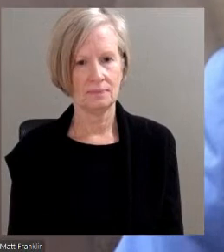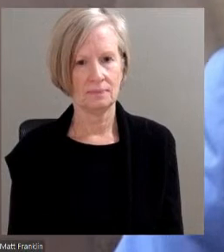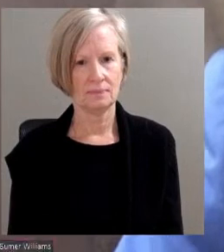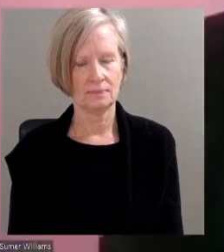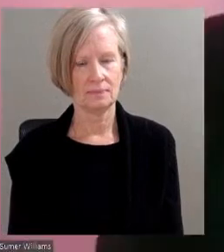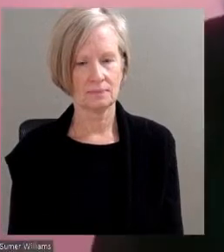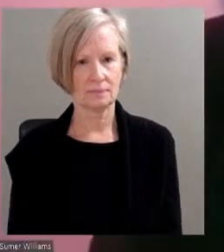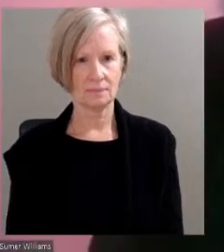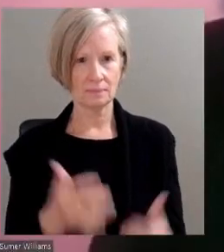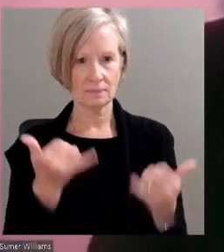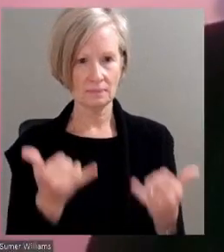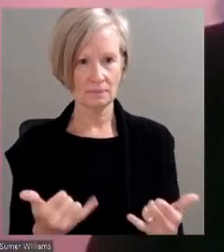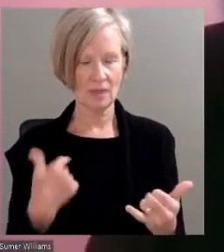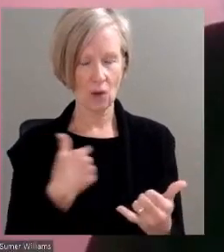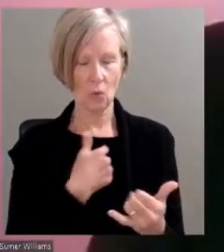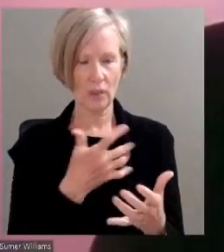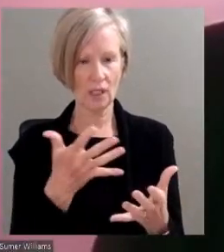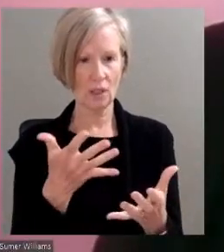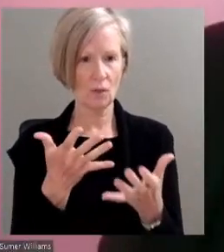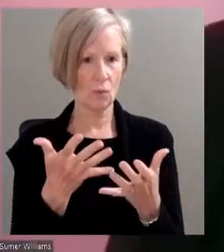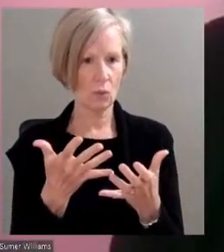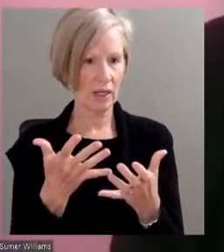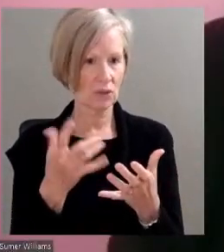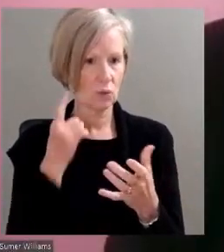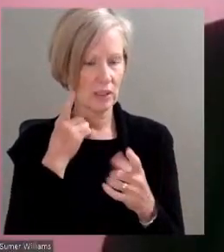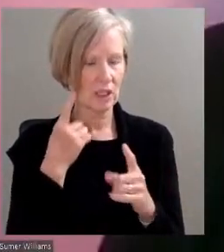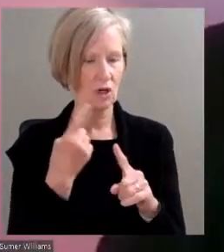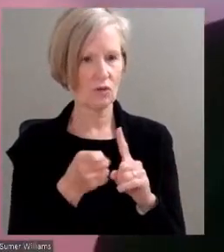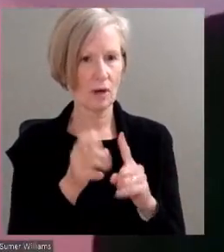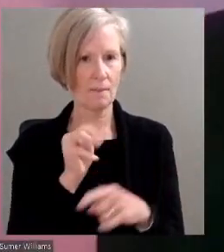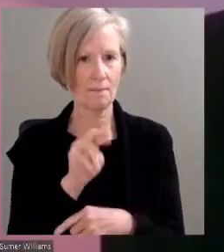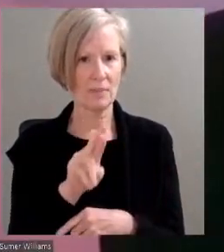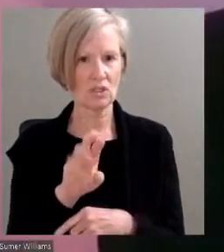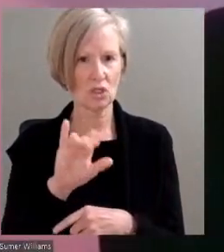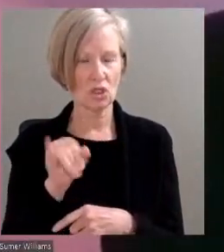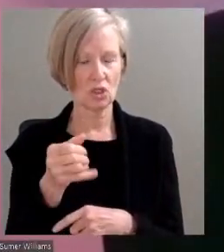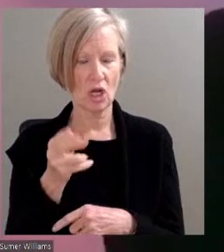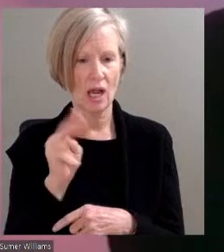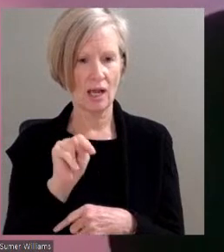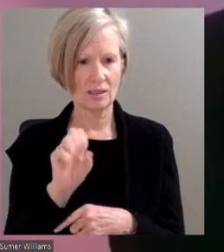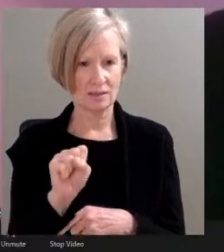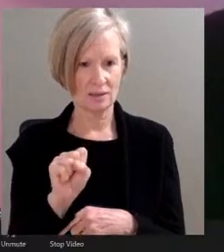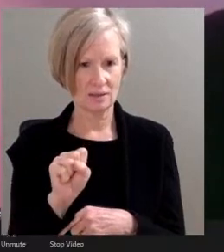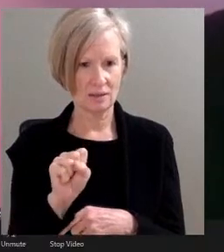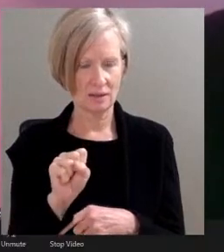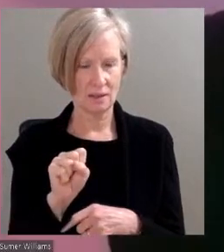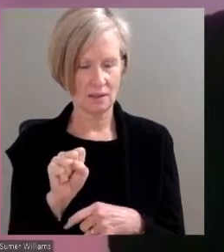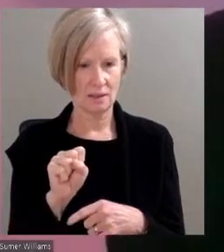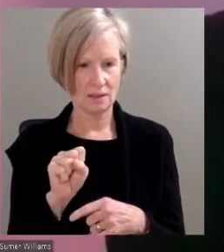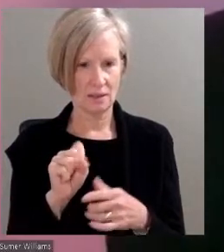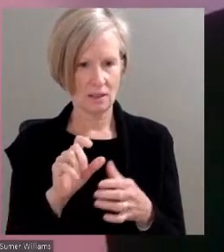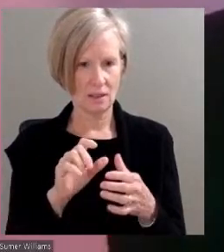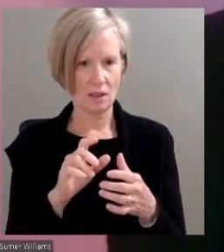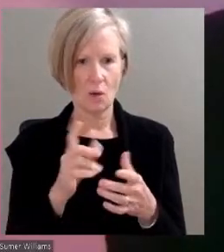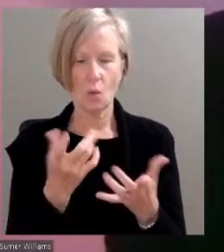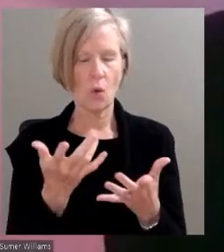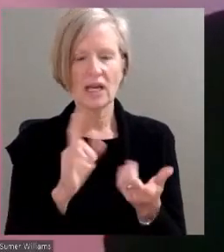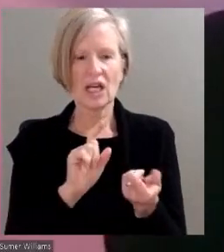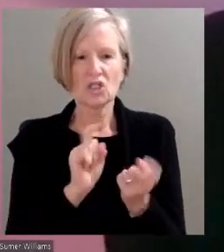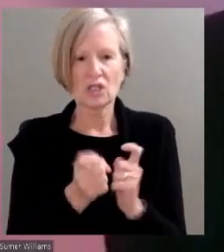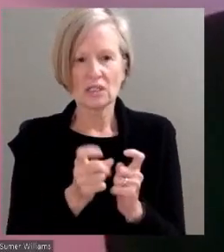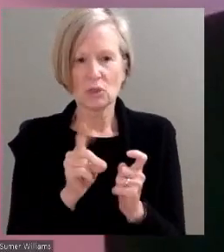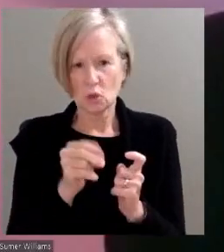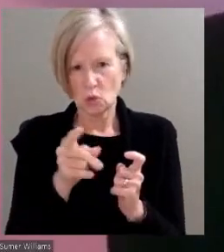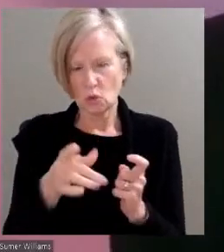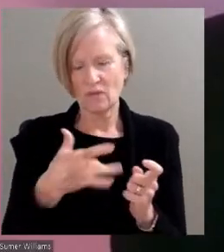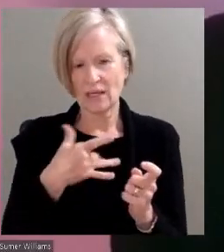Now we would like to hear from Mr. Johns on the question of what adjustments do you think